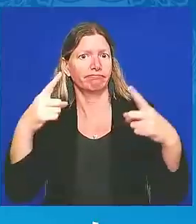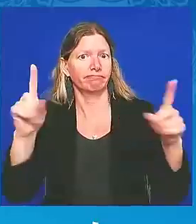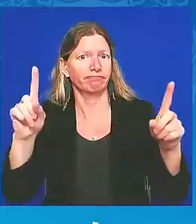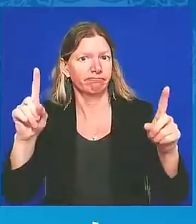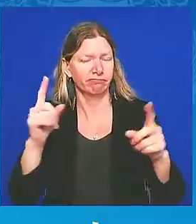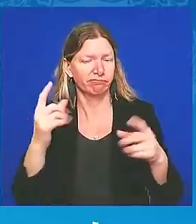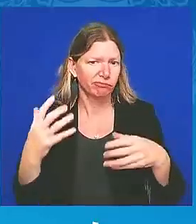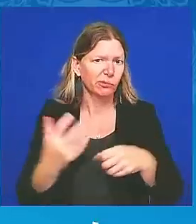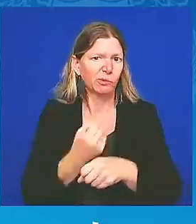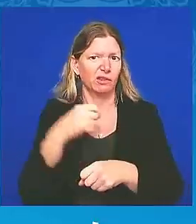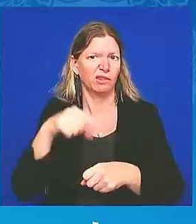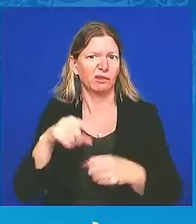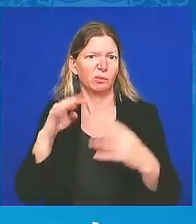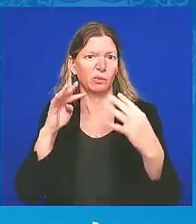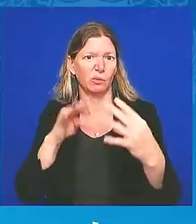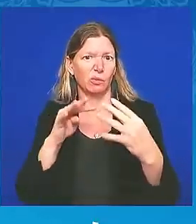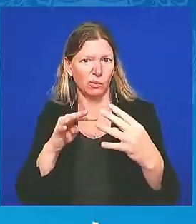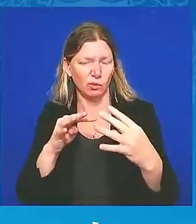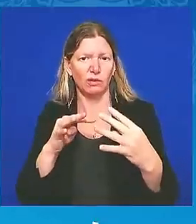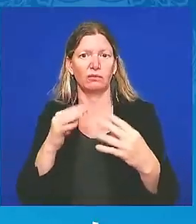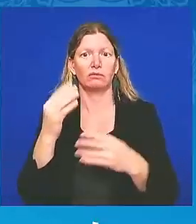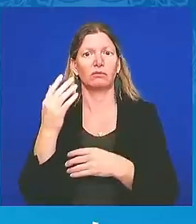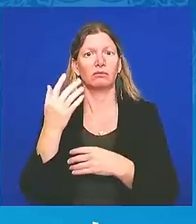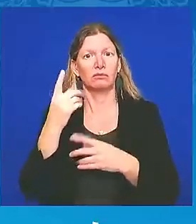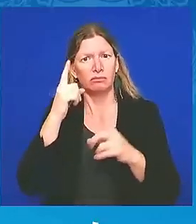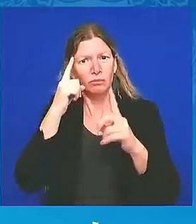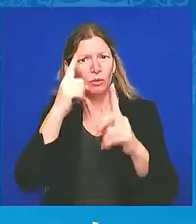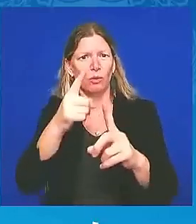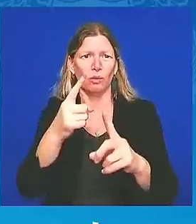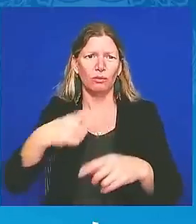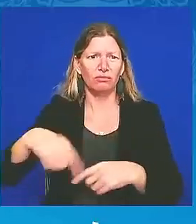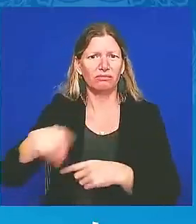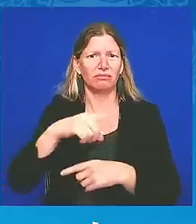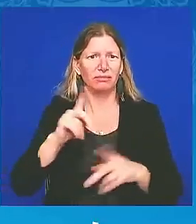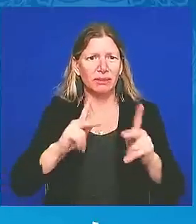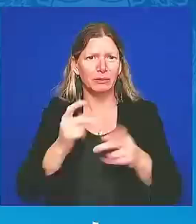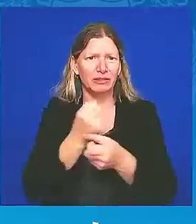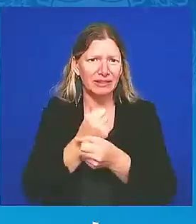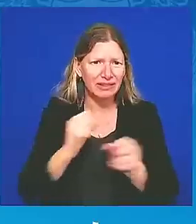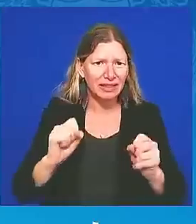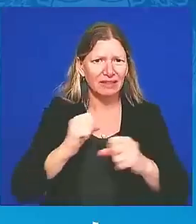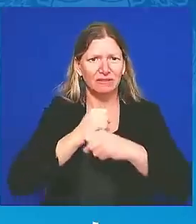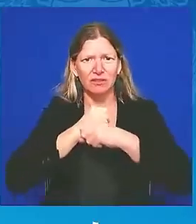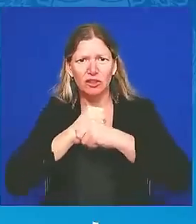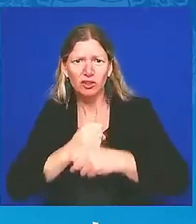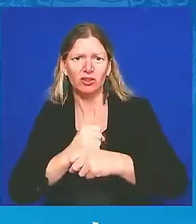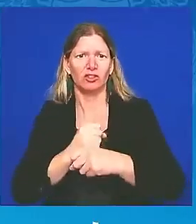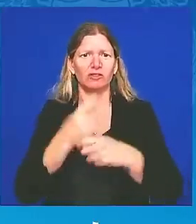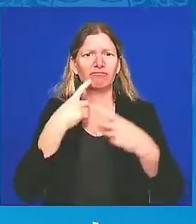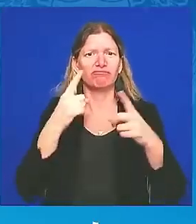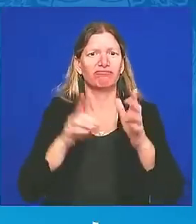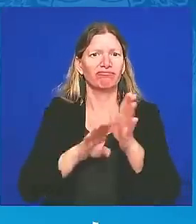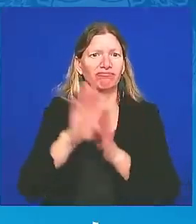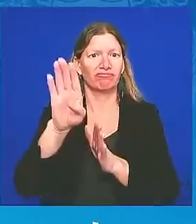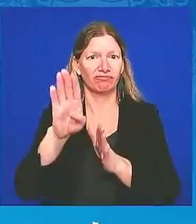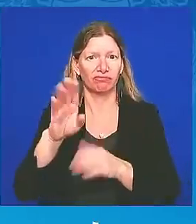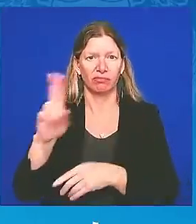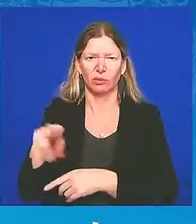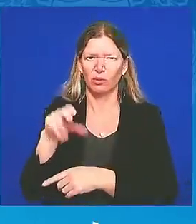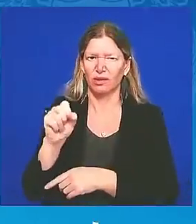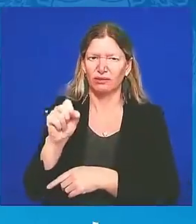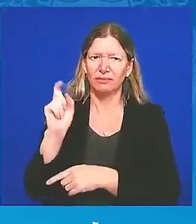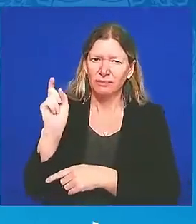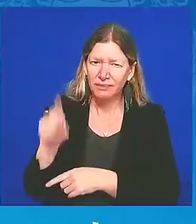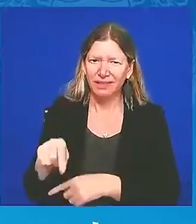secure, and prosperous, the United States must continue to fulfill our longstanding role of global leadership. We must